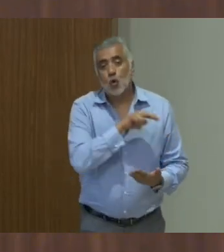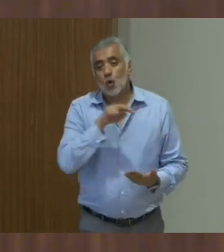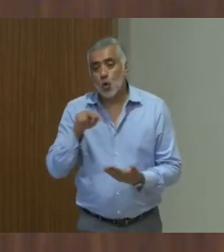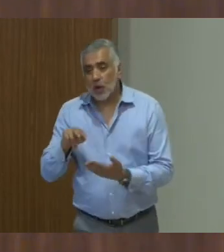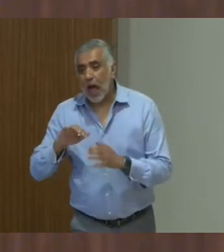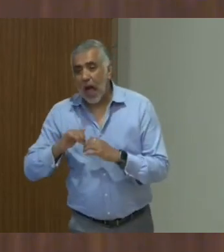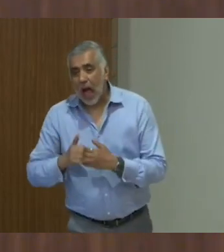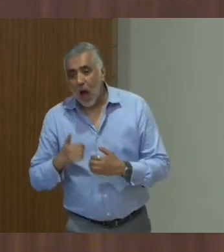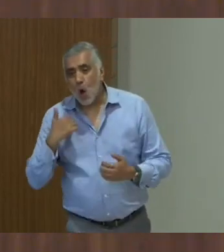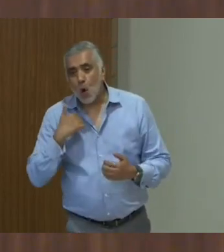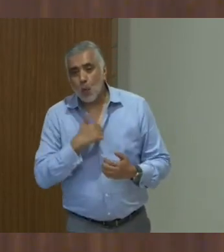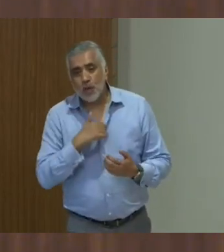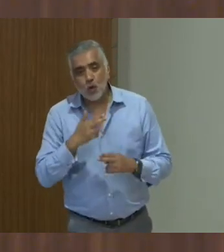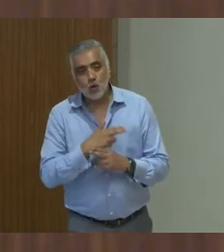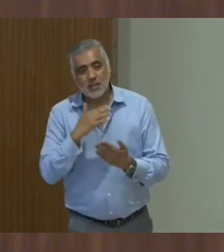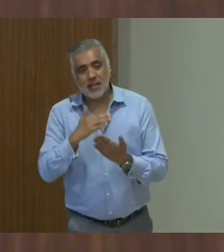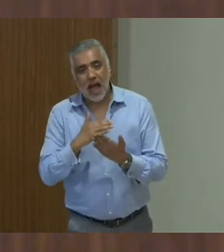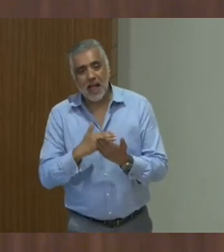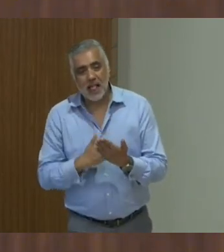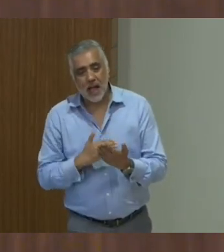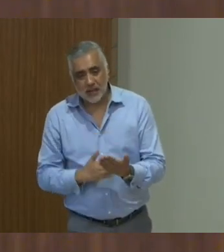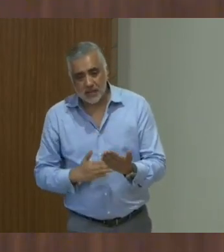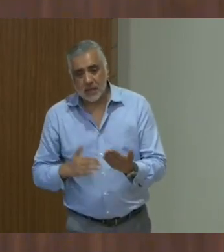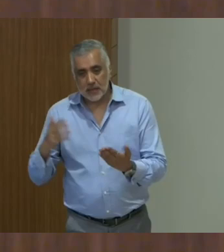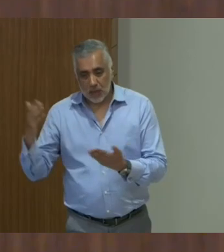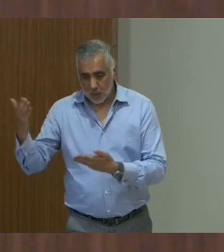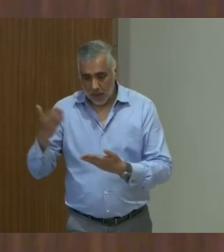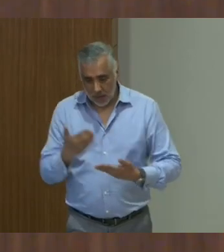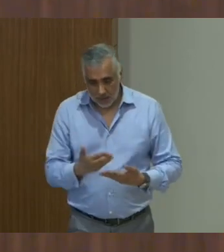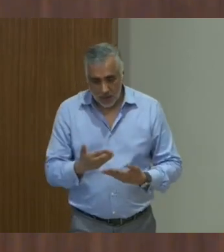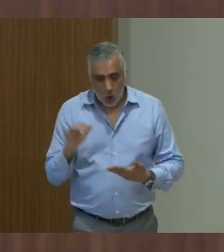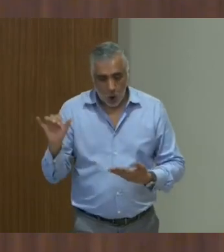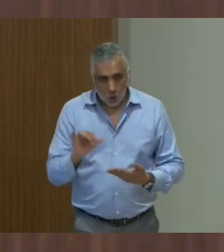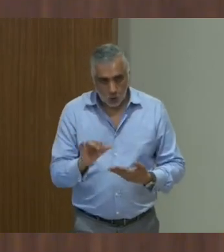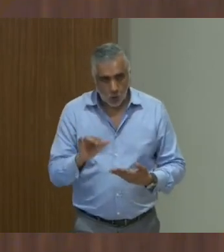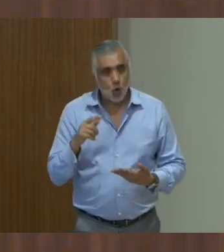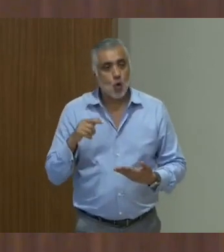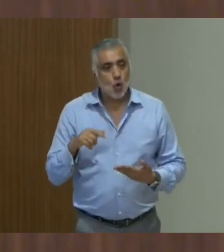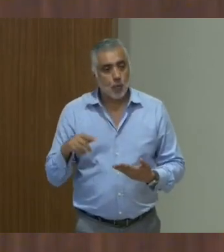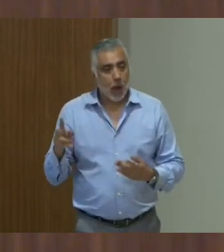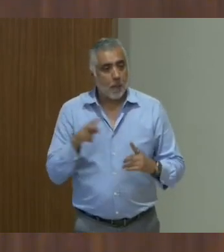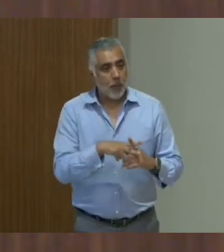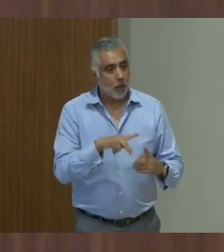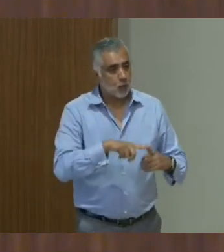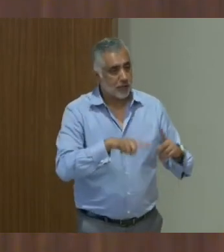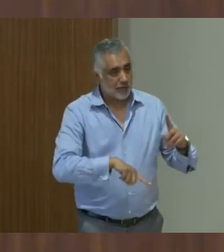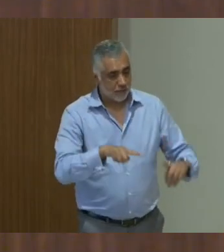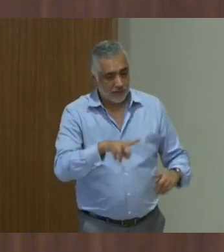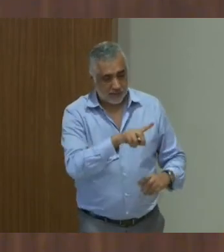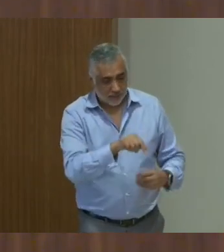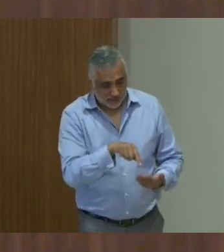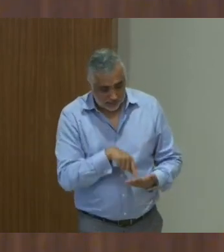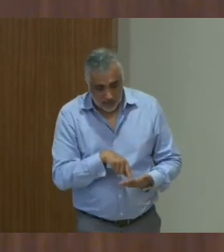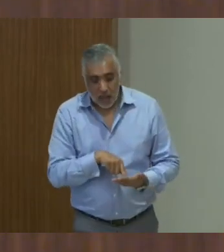uh, how these, uh, guidelines would be cross-disability, but they would also cater to big organizations and small